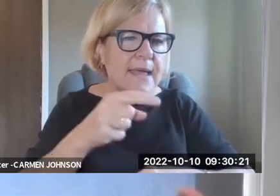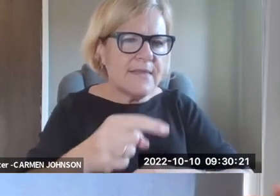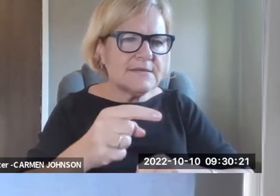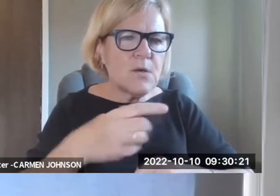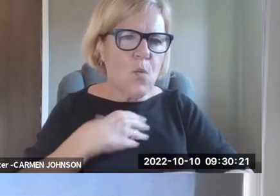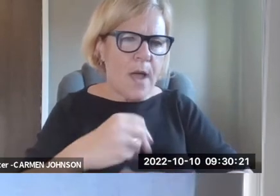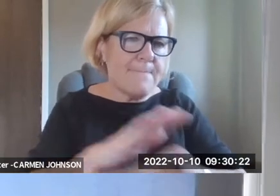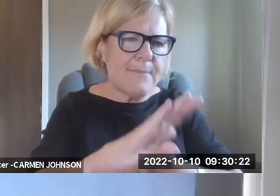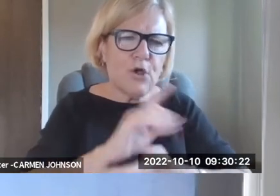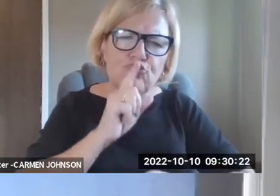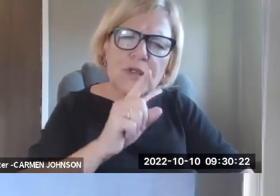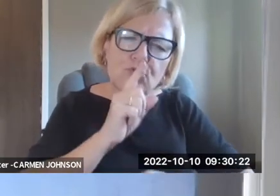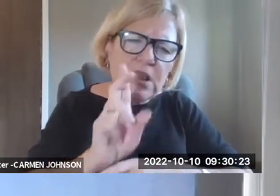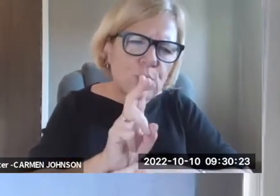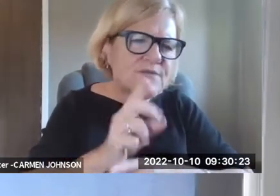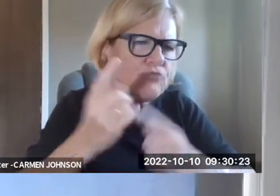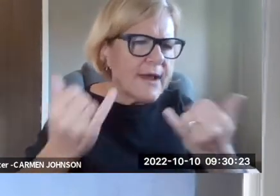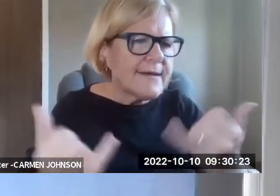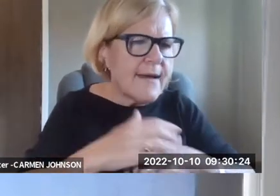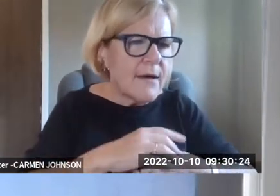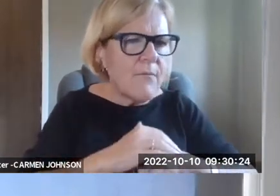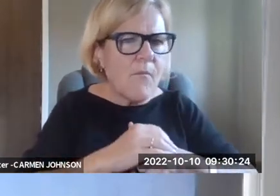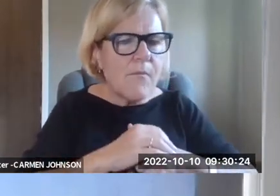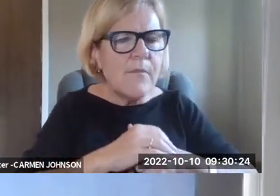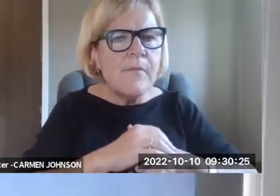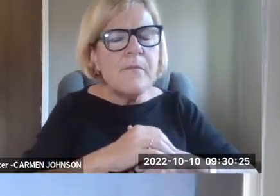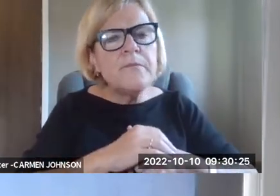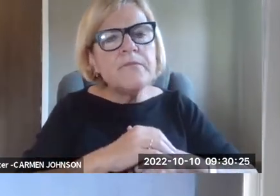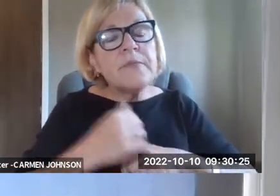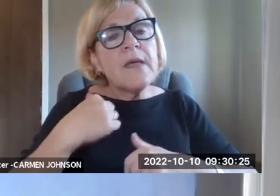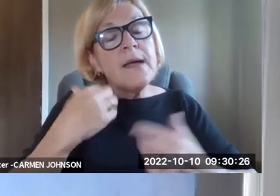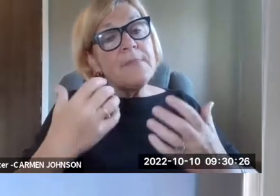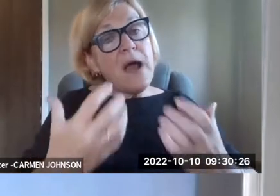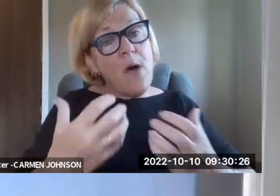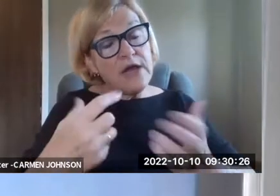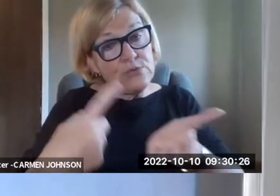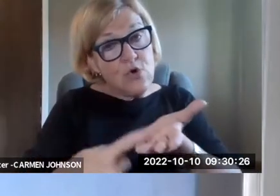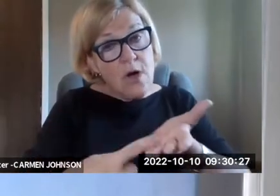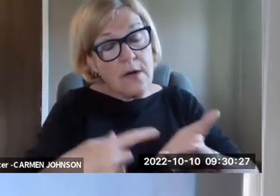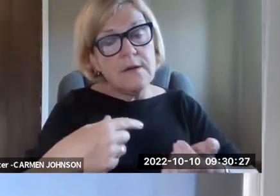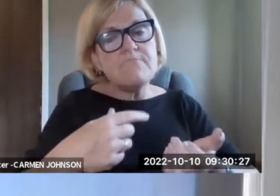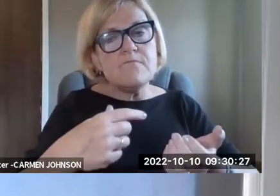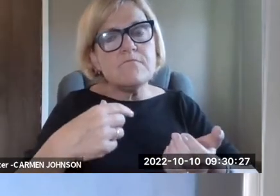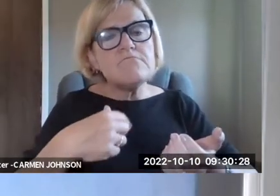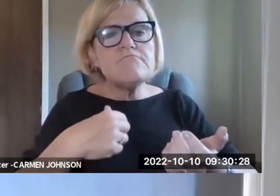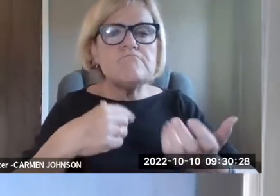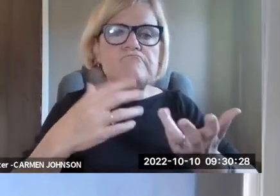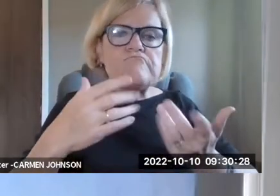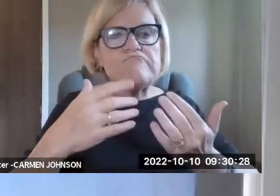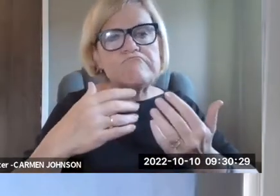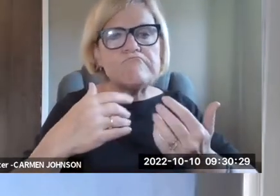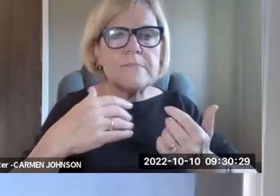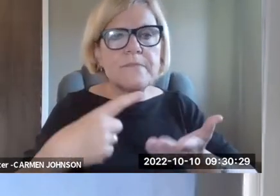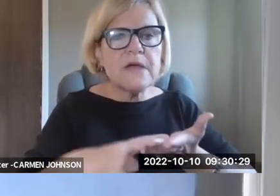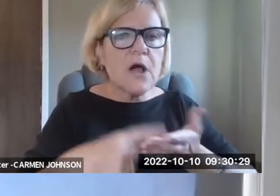beginnings of some, um, exploration of settlement, uh, which is making this white paper really, really useful right about now.